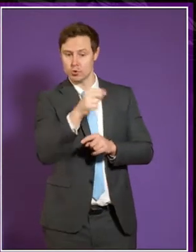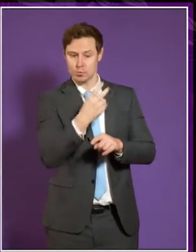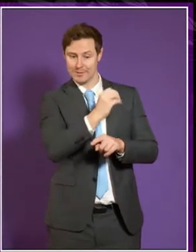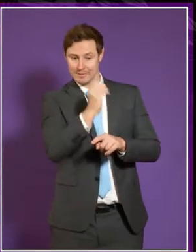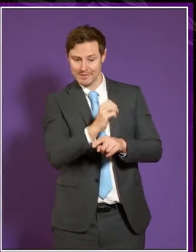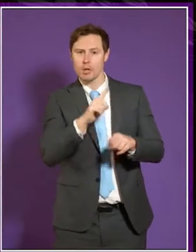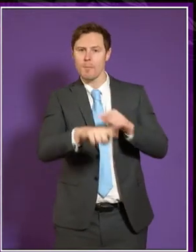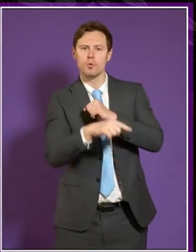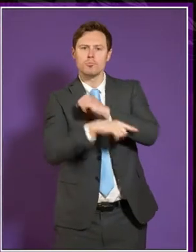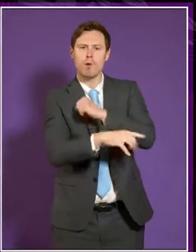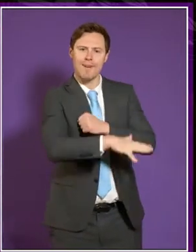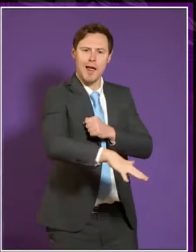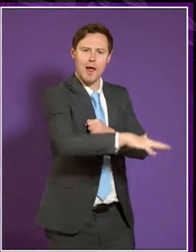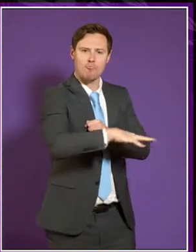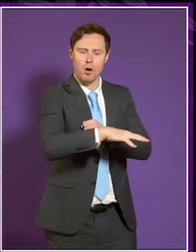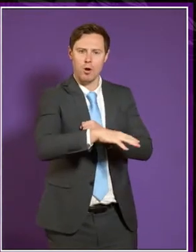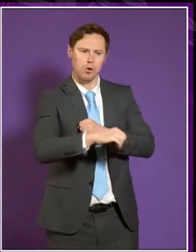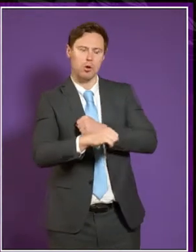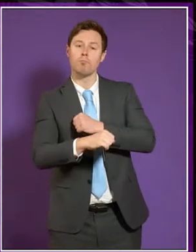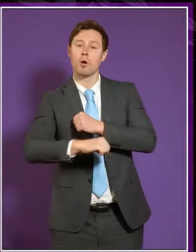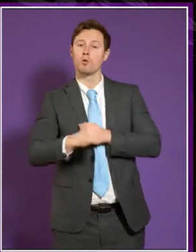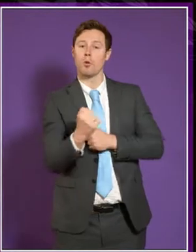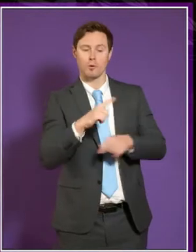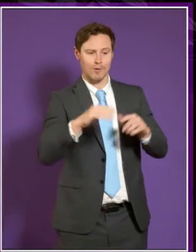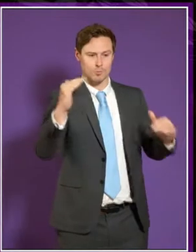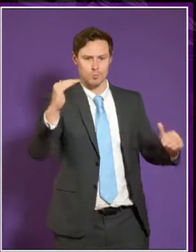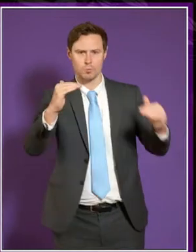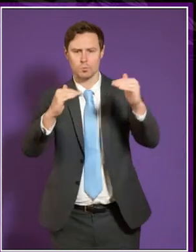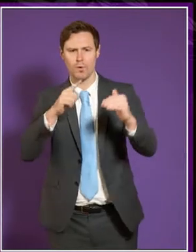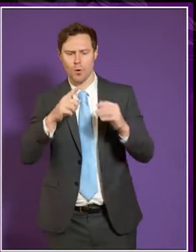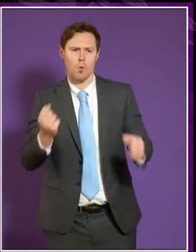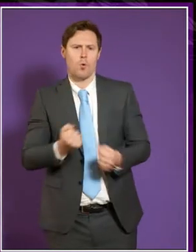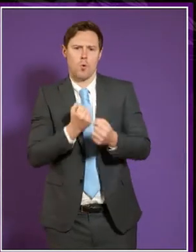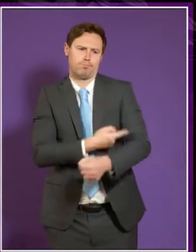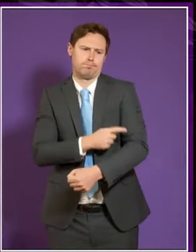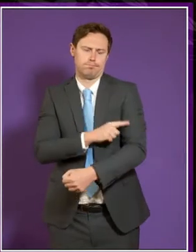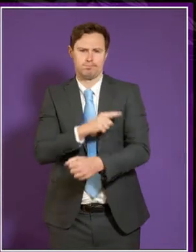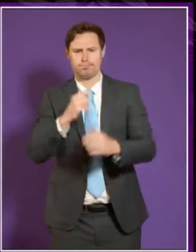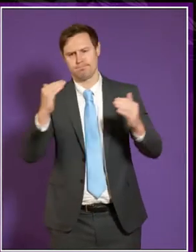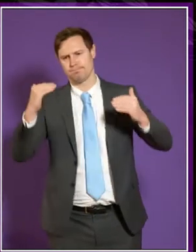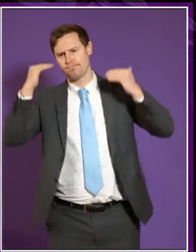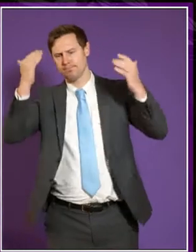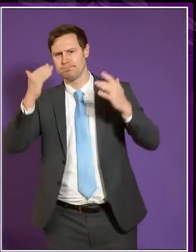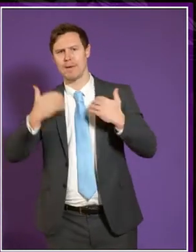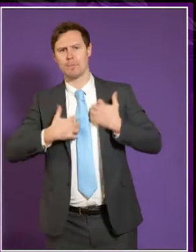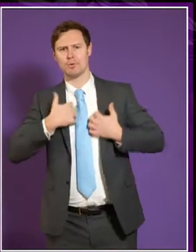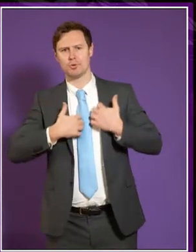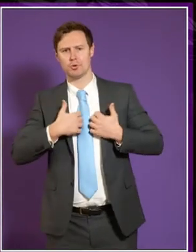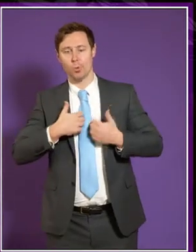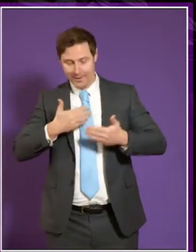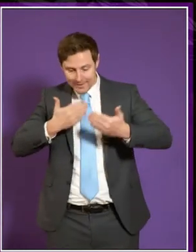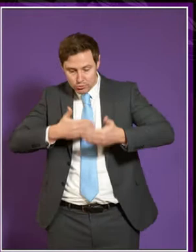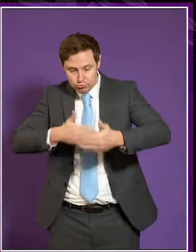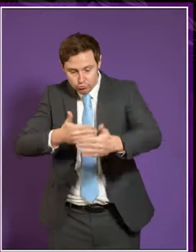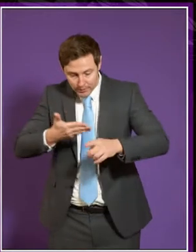% most deprived areas in Scotland, which is a very bold ambition. And of course, the interim targets and the specific